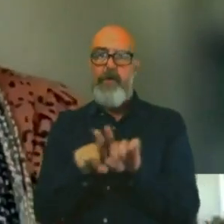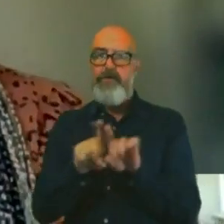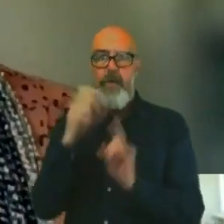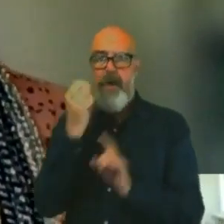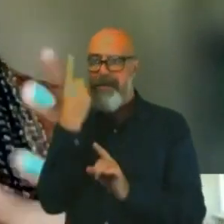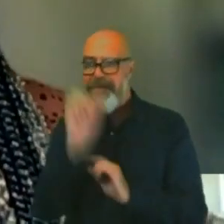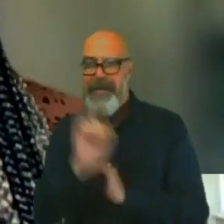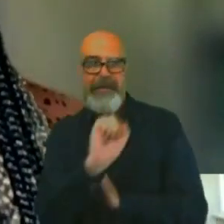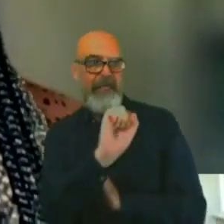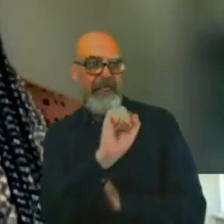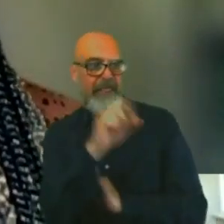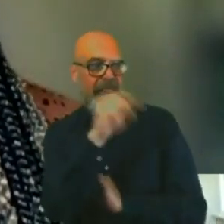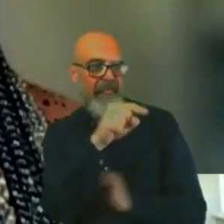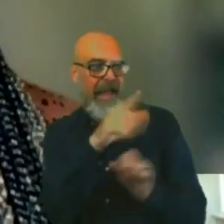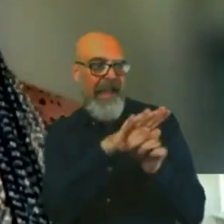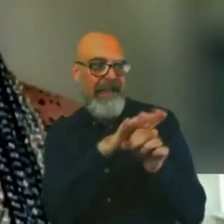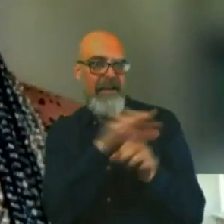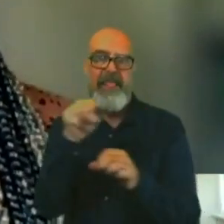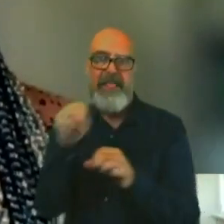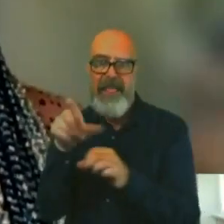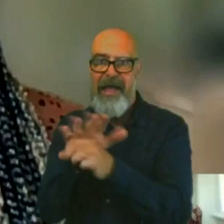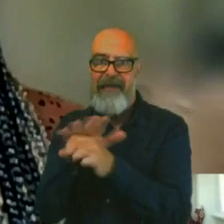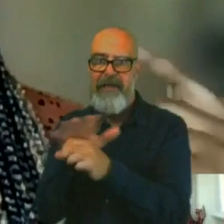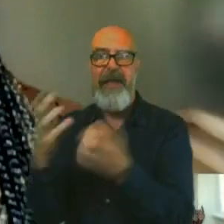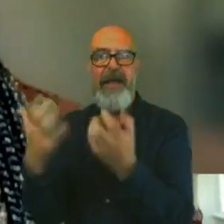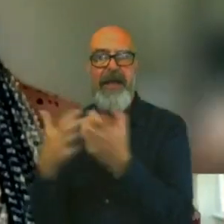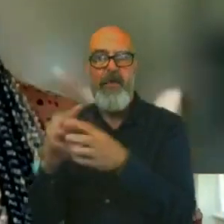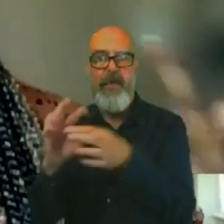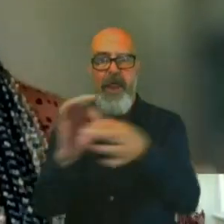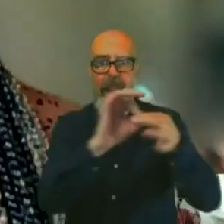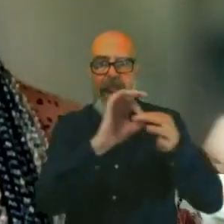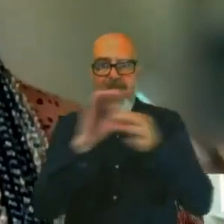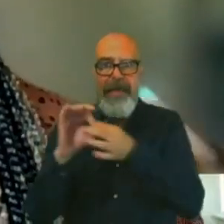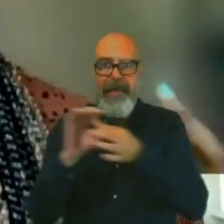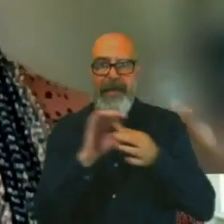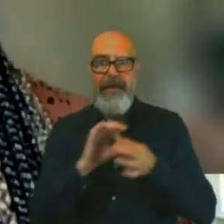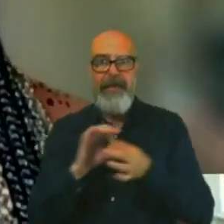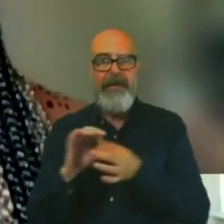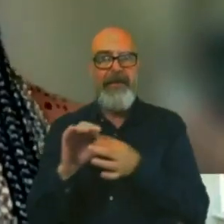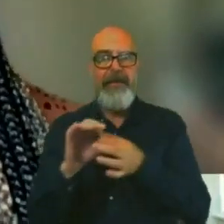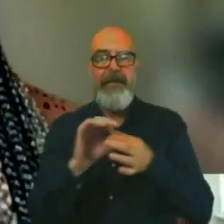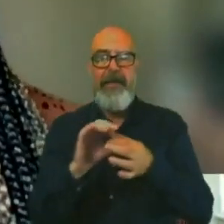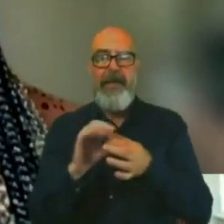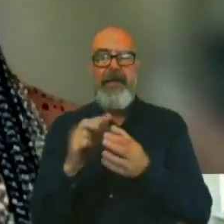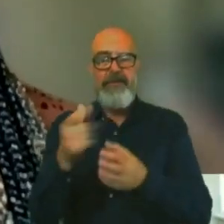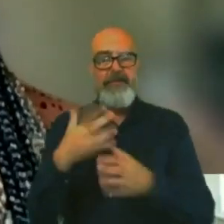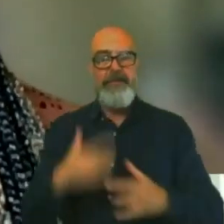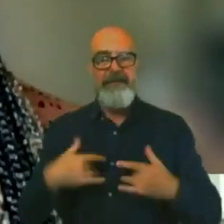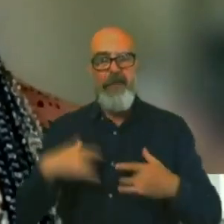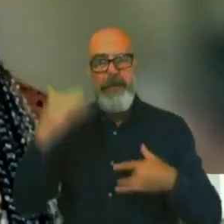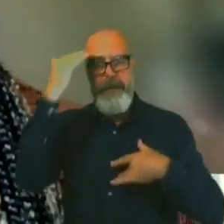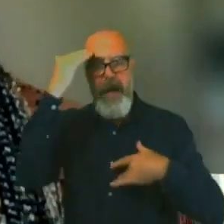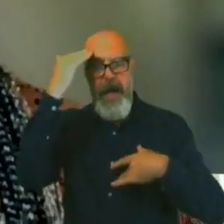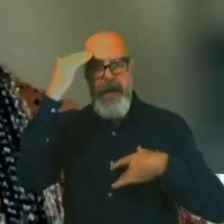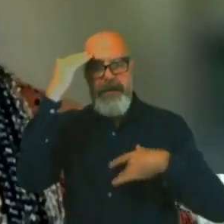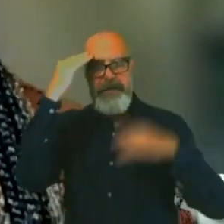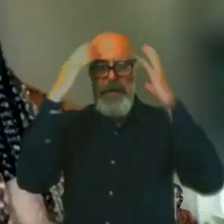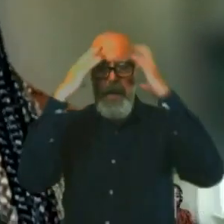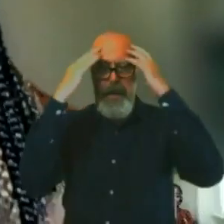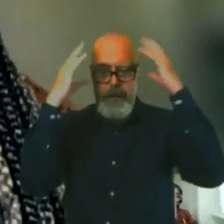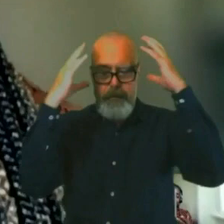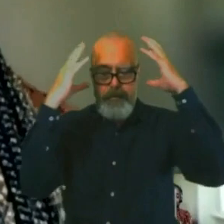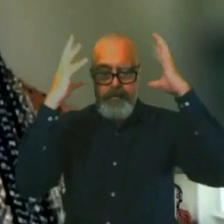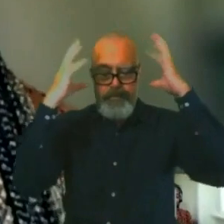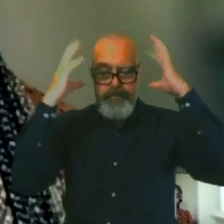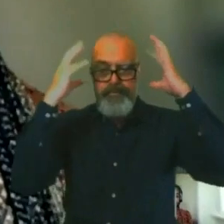all interrelate to what I'm doing. Sometimes my mind starts to spin. So I'm like, OK, but